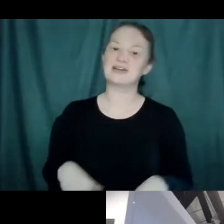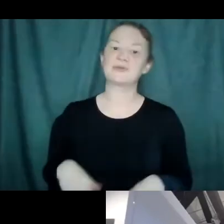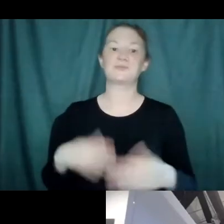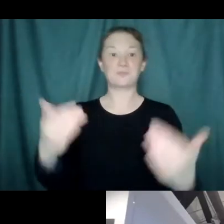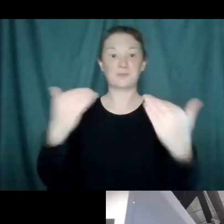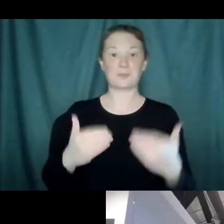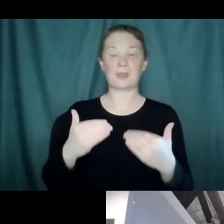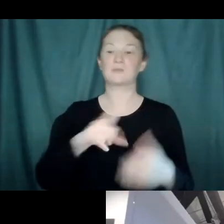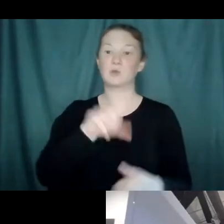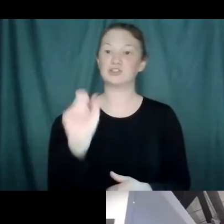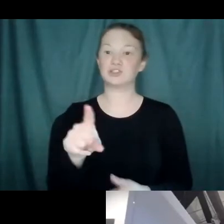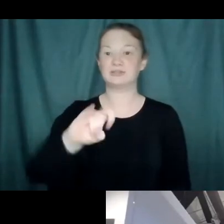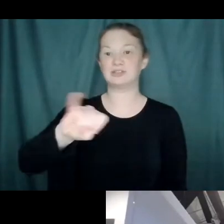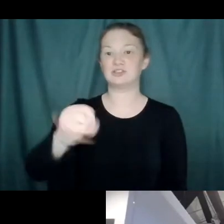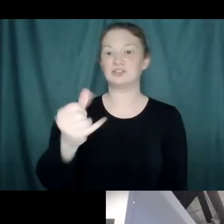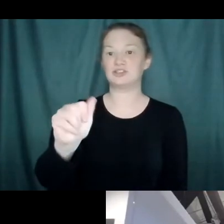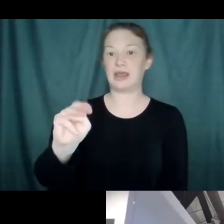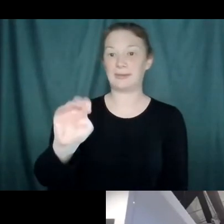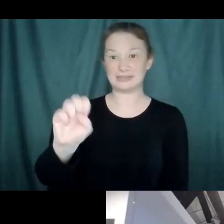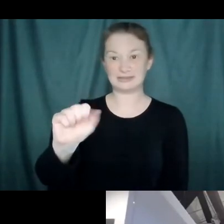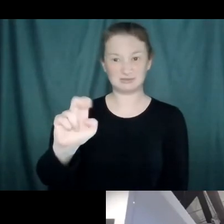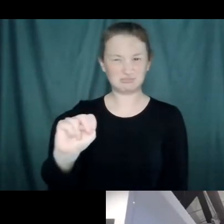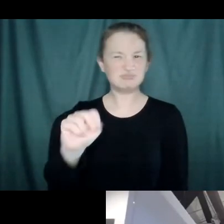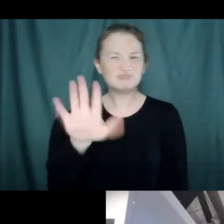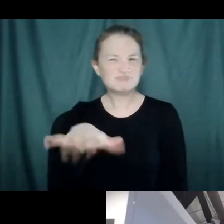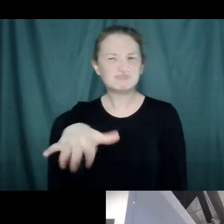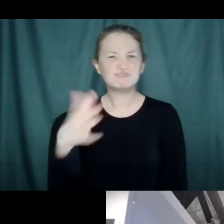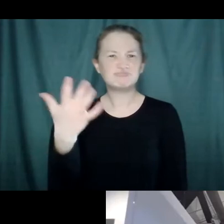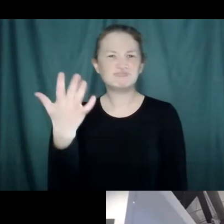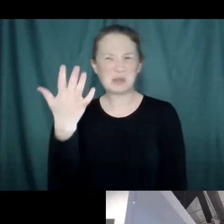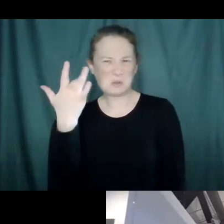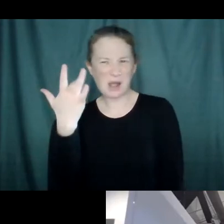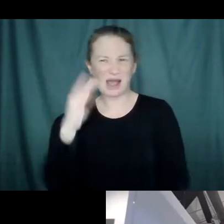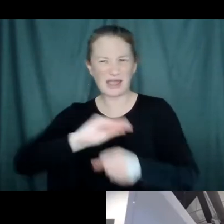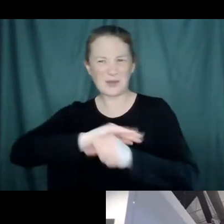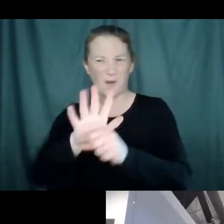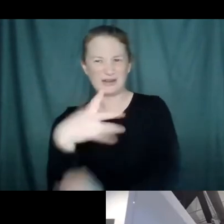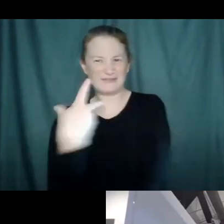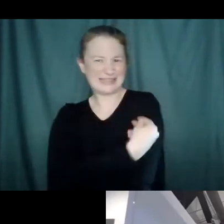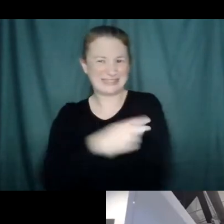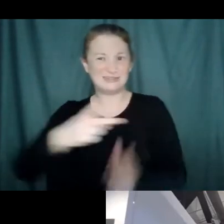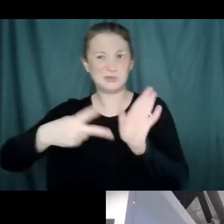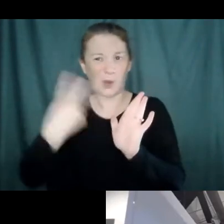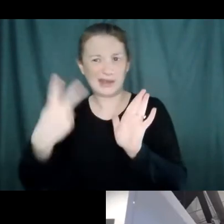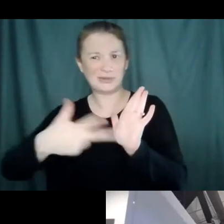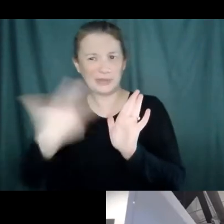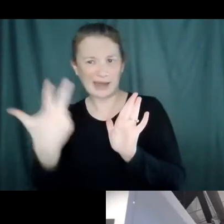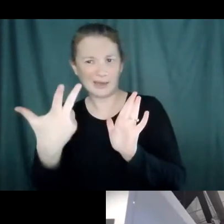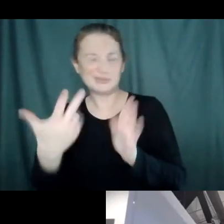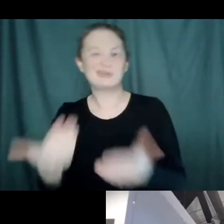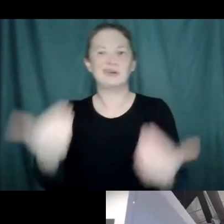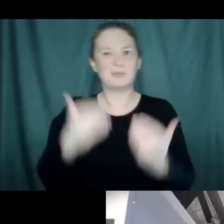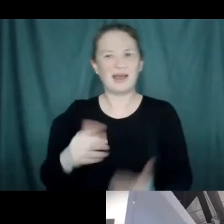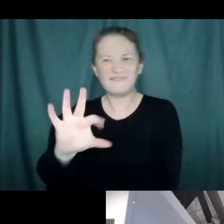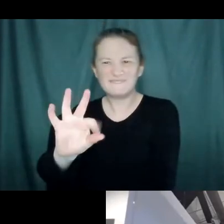Jameson. This is an interesting question. Why do you have to get the COVID vaccine twice or three times, whereas the flu shot